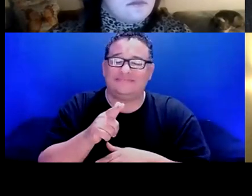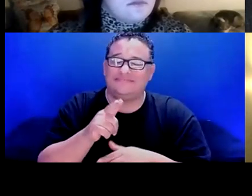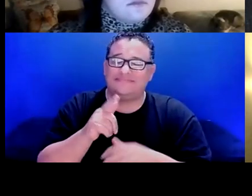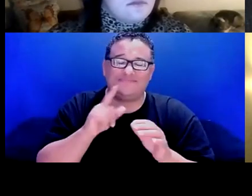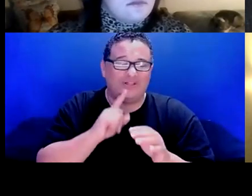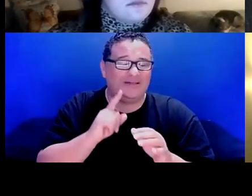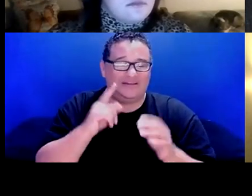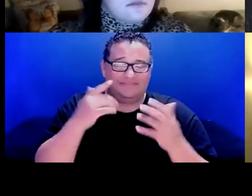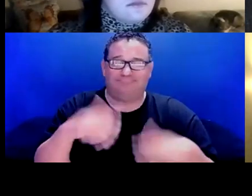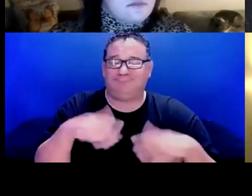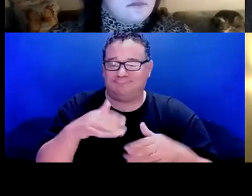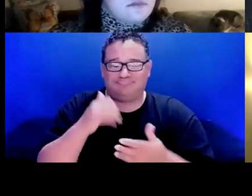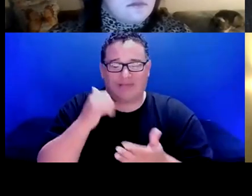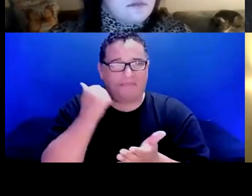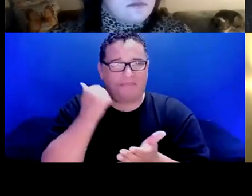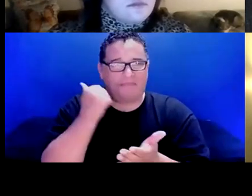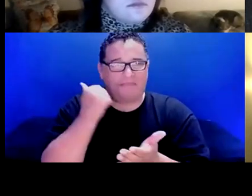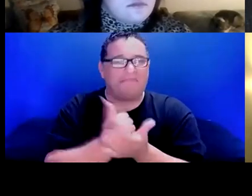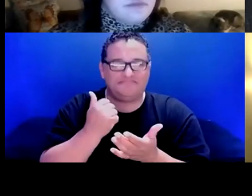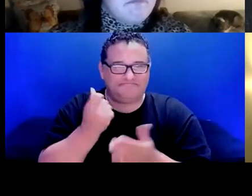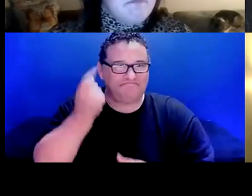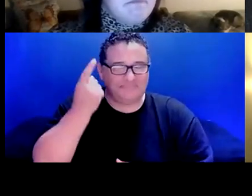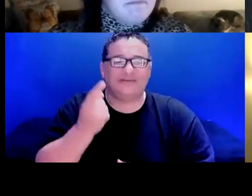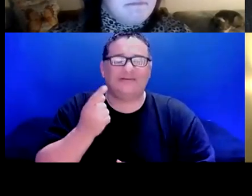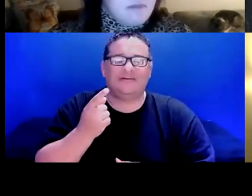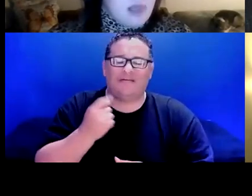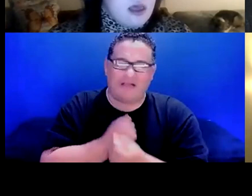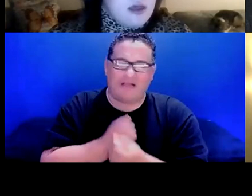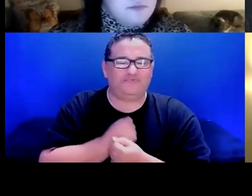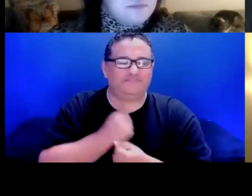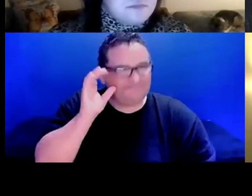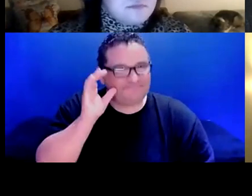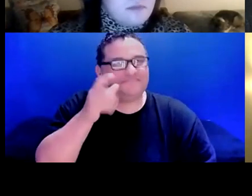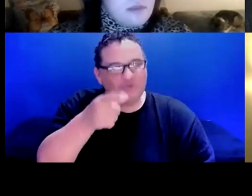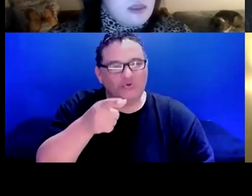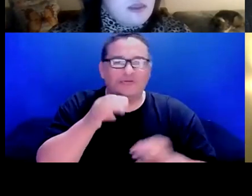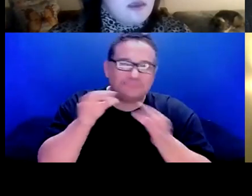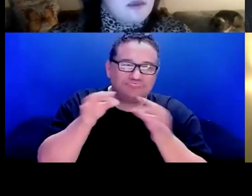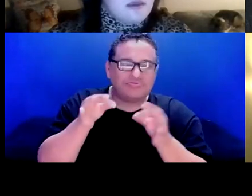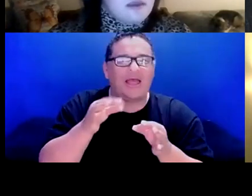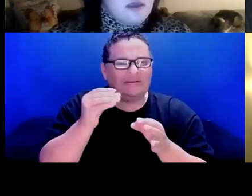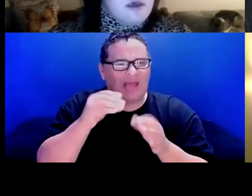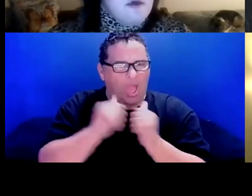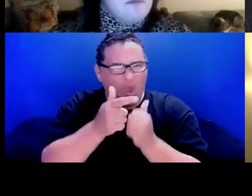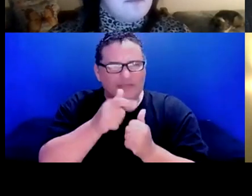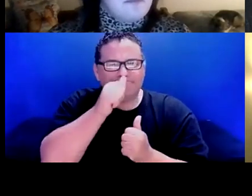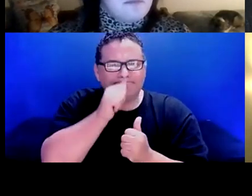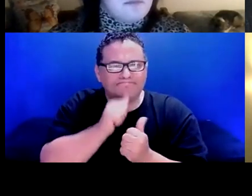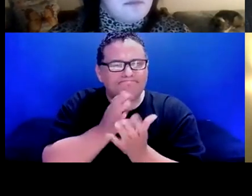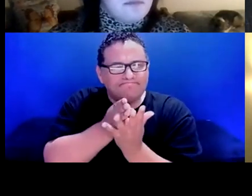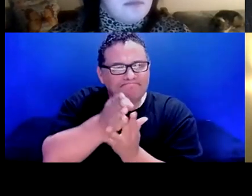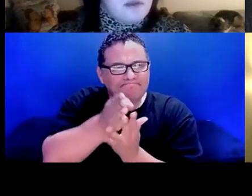we really loved hearing from you and how you persevered. Thank you.